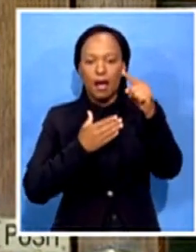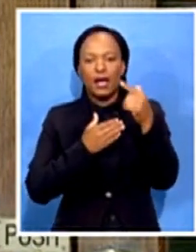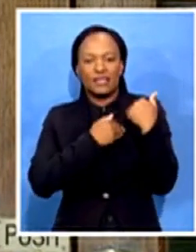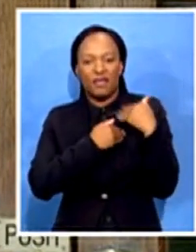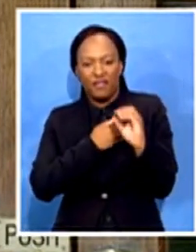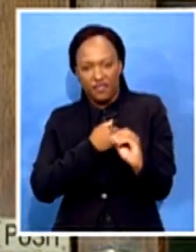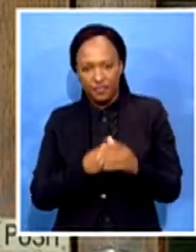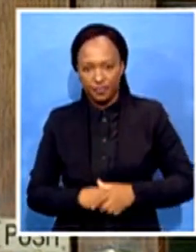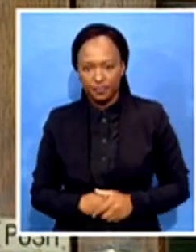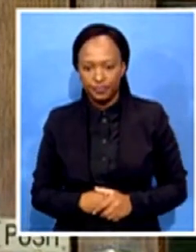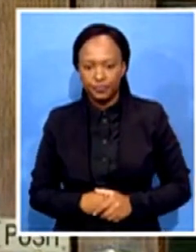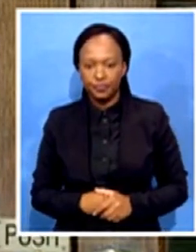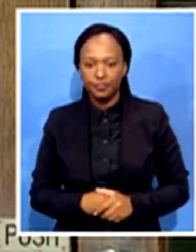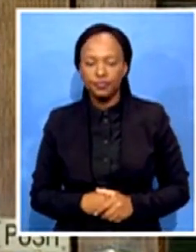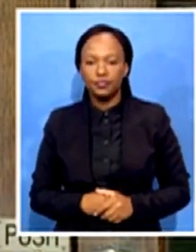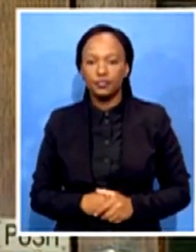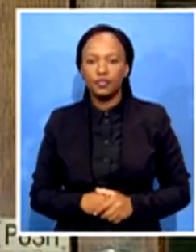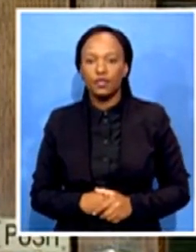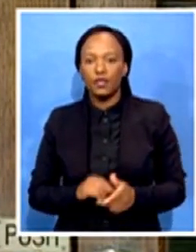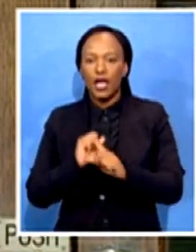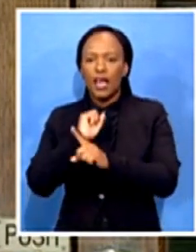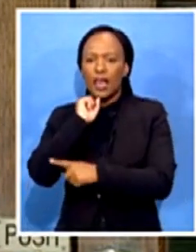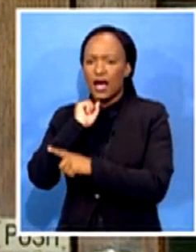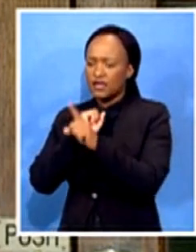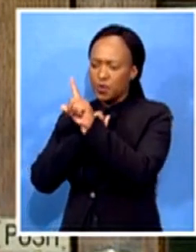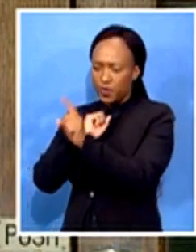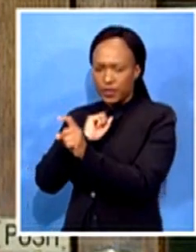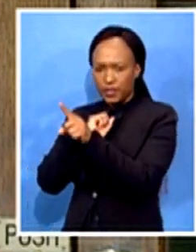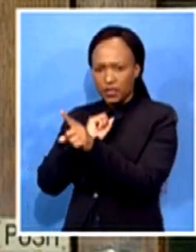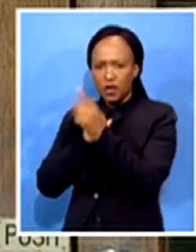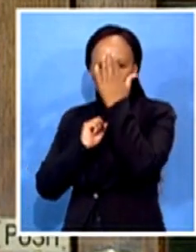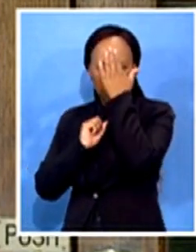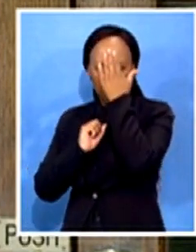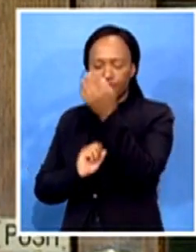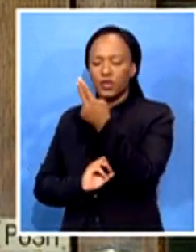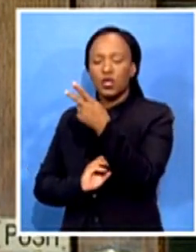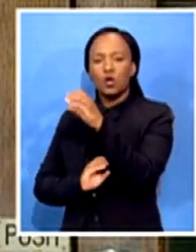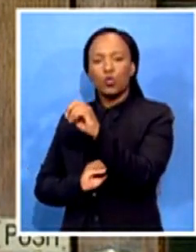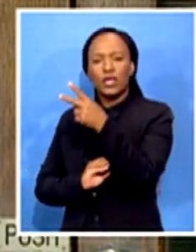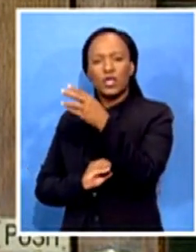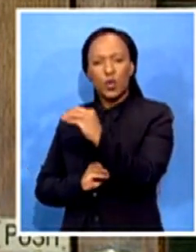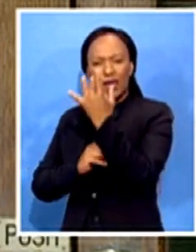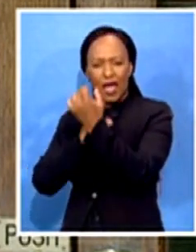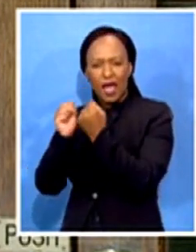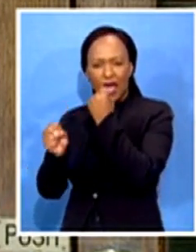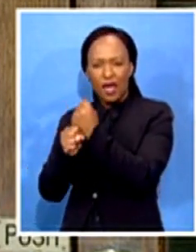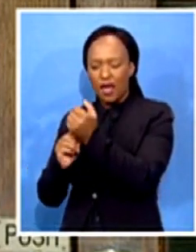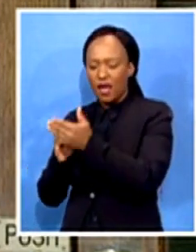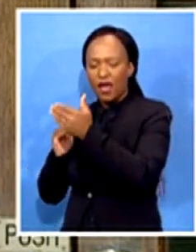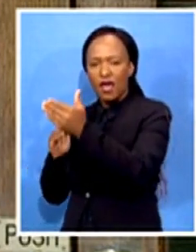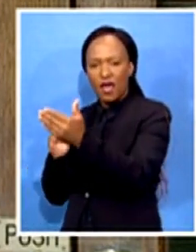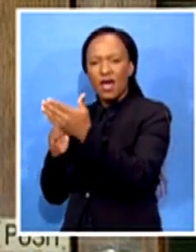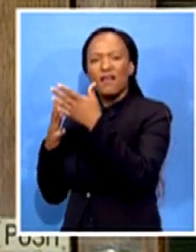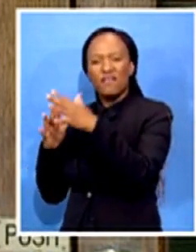we know that 2020 academic year was delayed due to COVID-19. How prepared is the